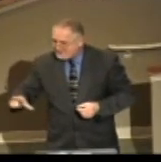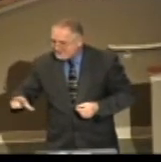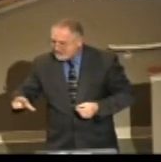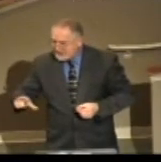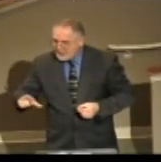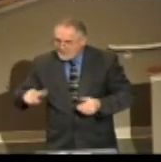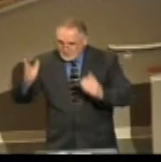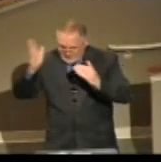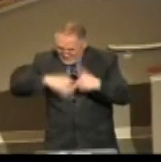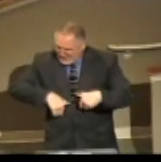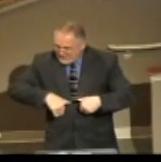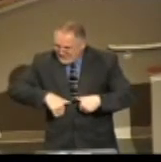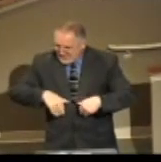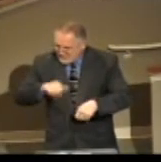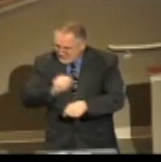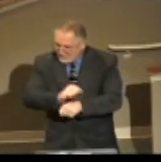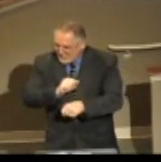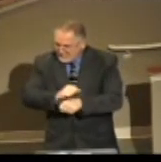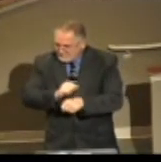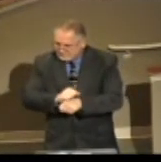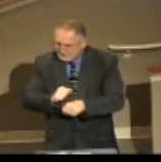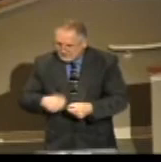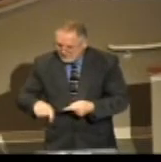I was there working. Had to be a teenager.